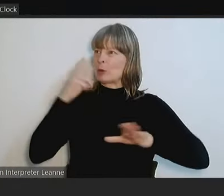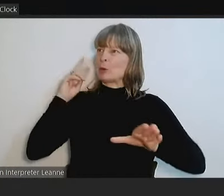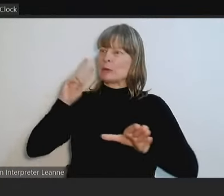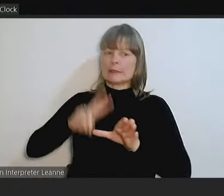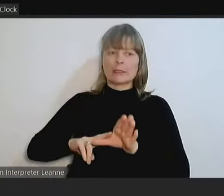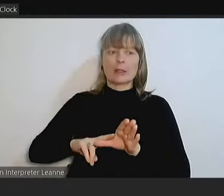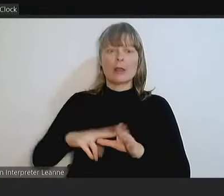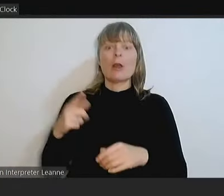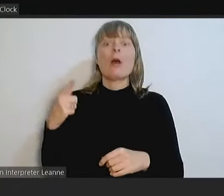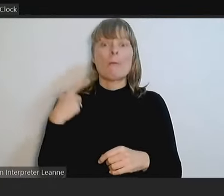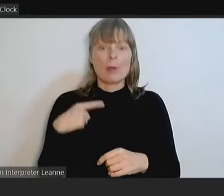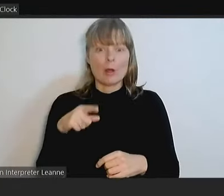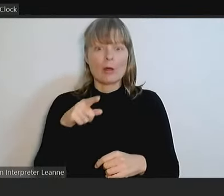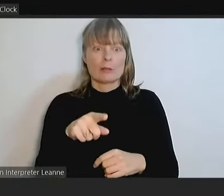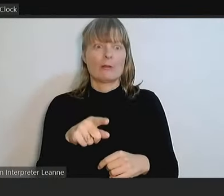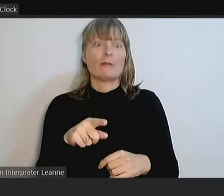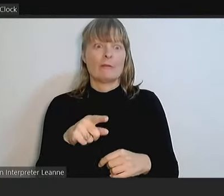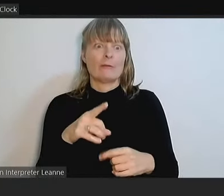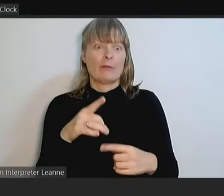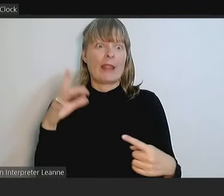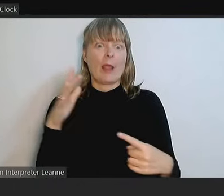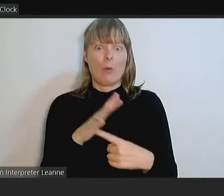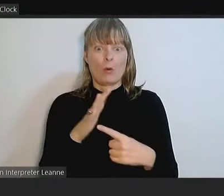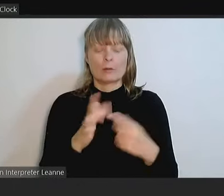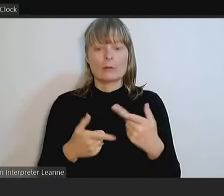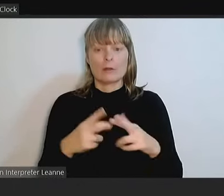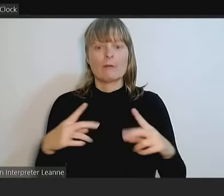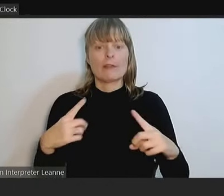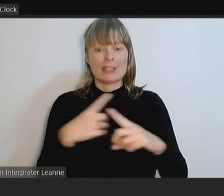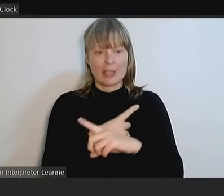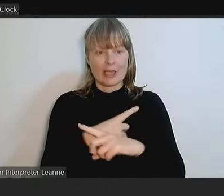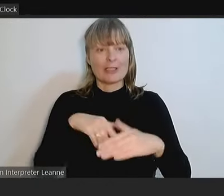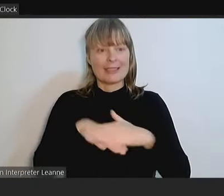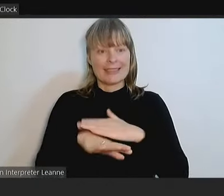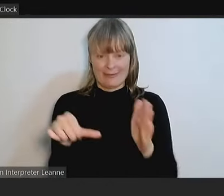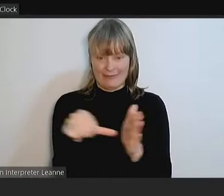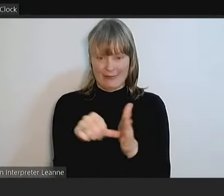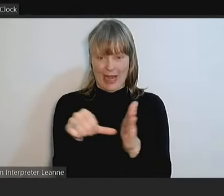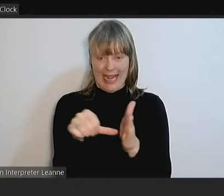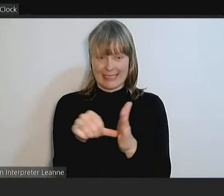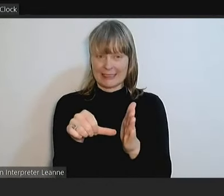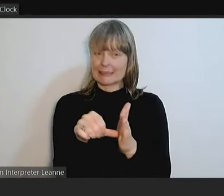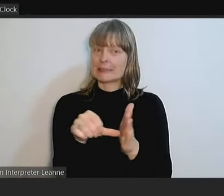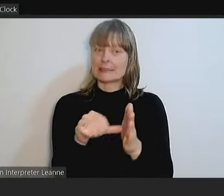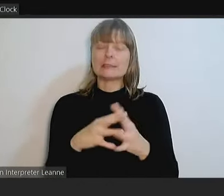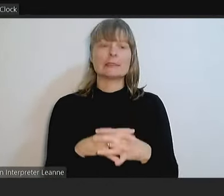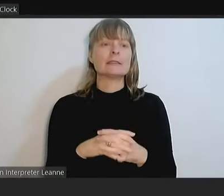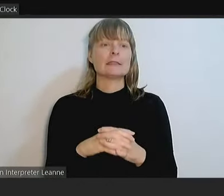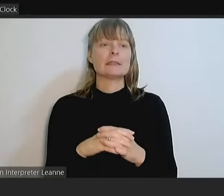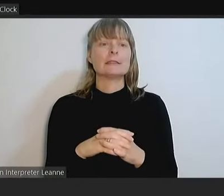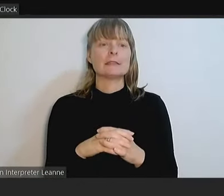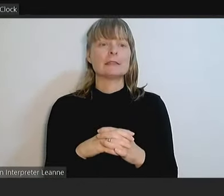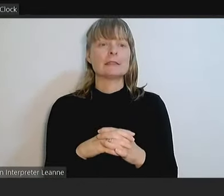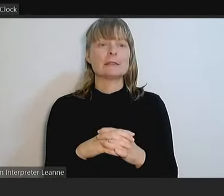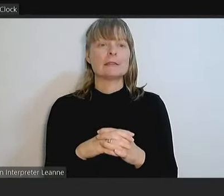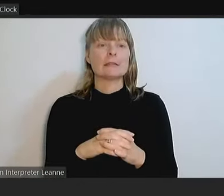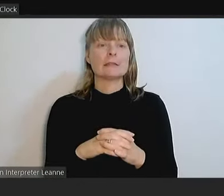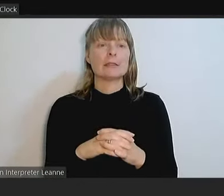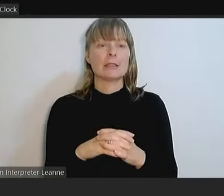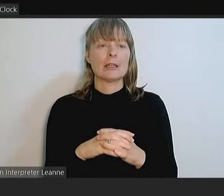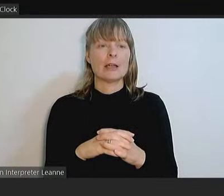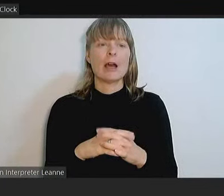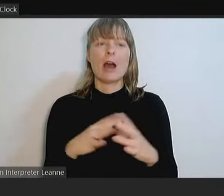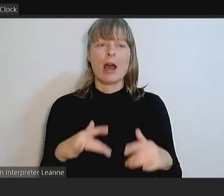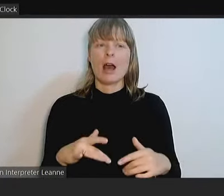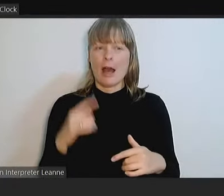you know, the significance of the changes in the financial landscape. I don't think there's a council here that doesn't feel the weight of that